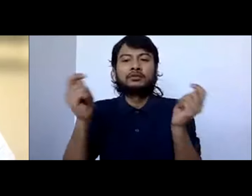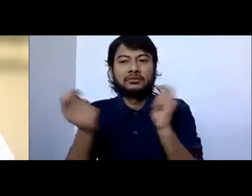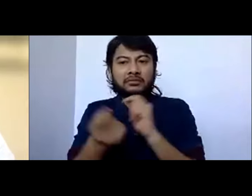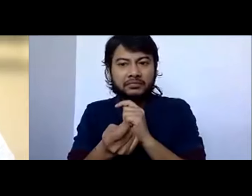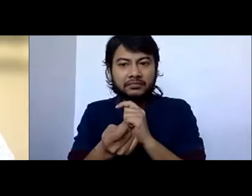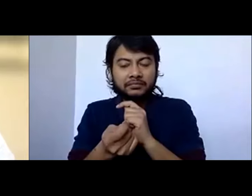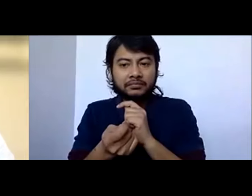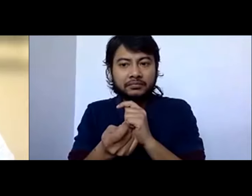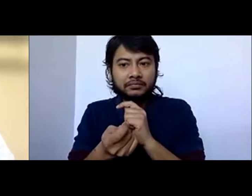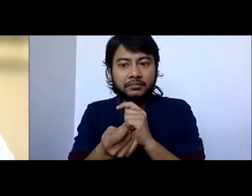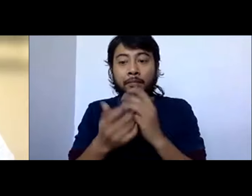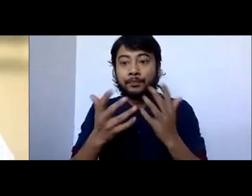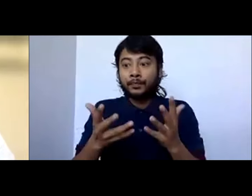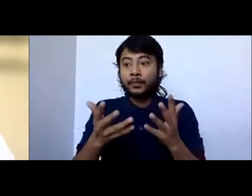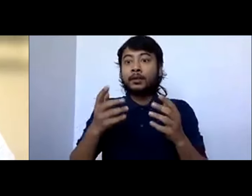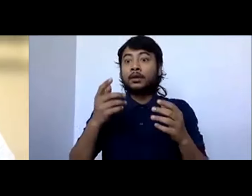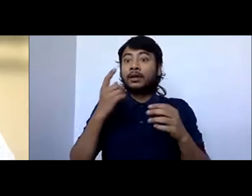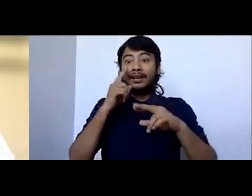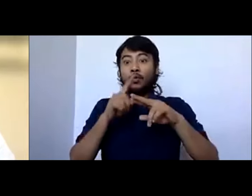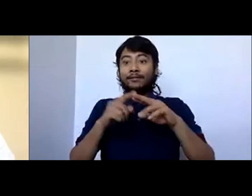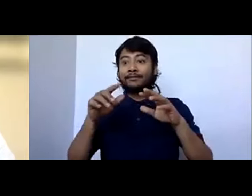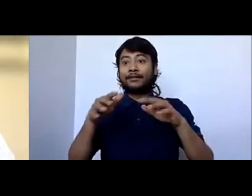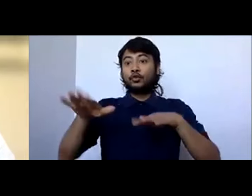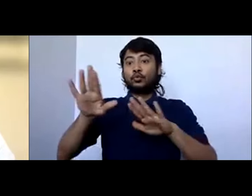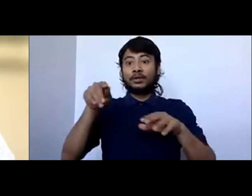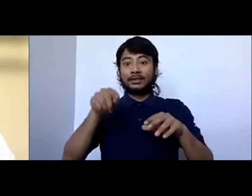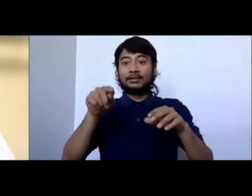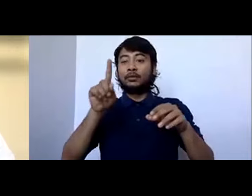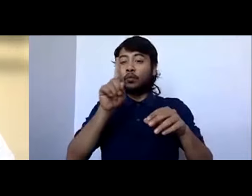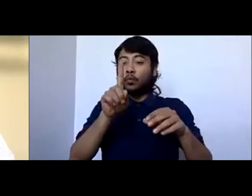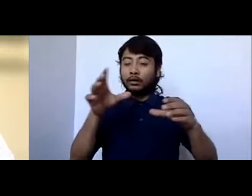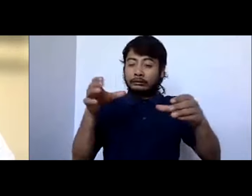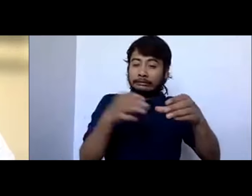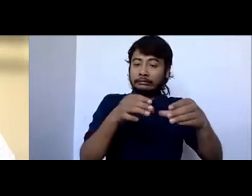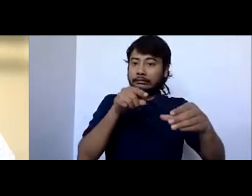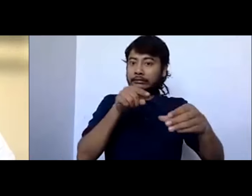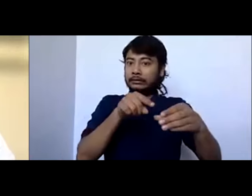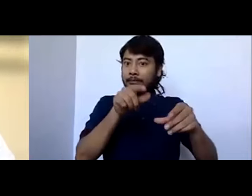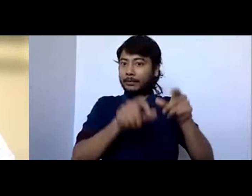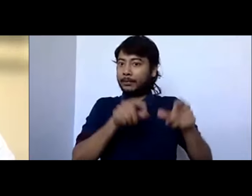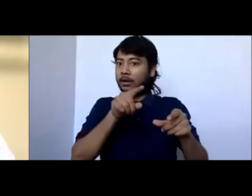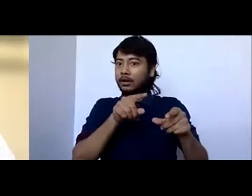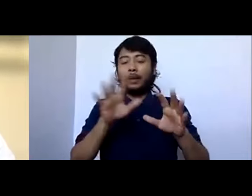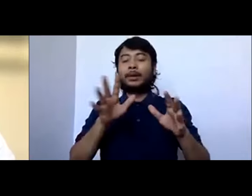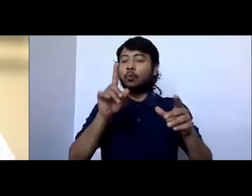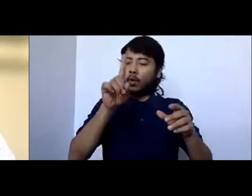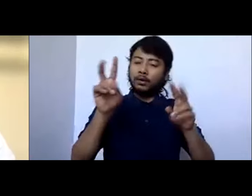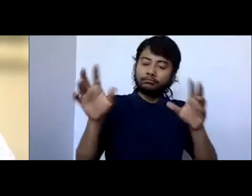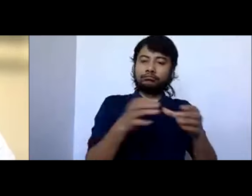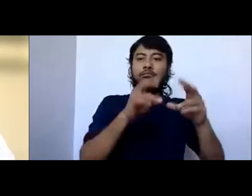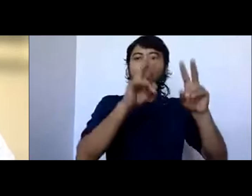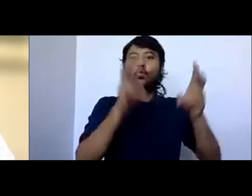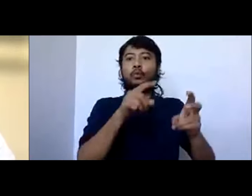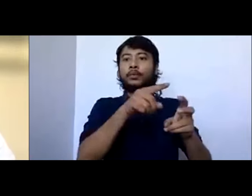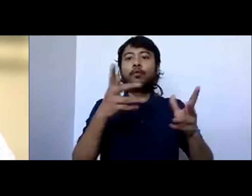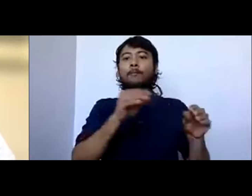change within a population context by focusing on one specific thing and that was around migration within the Pacific. We